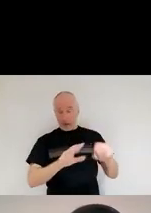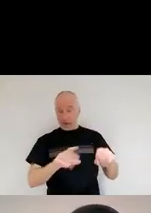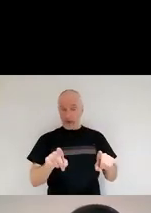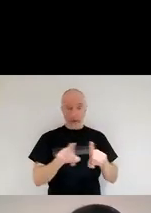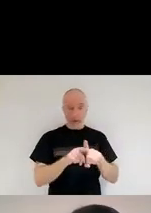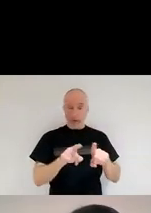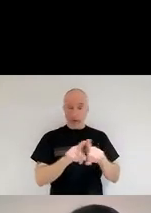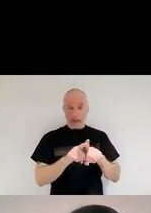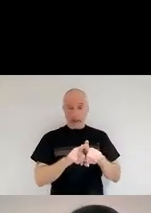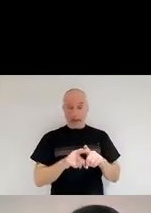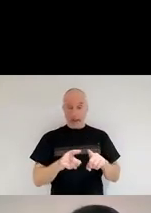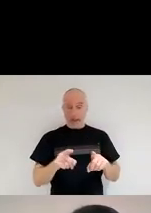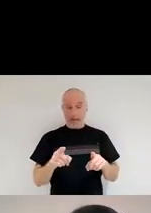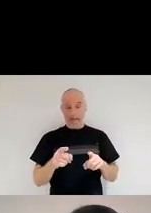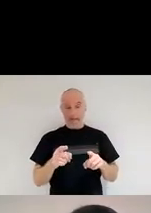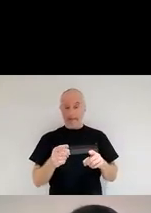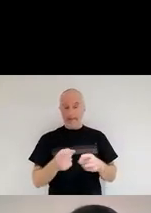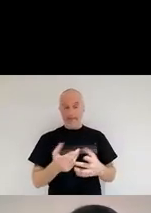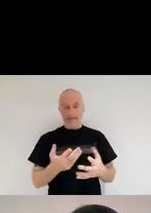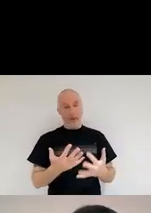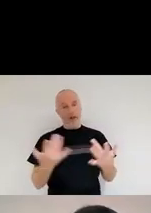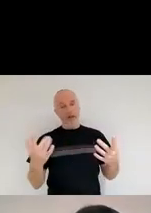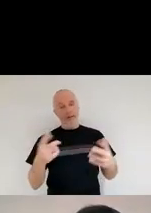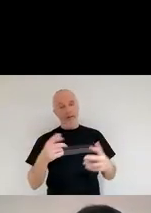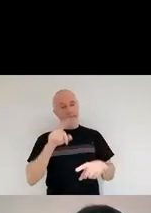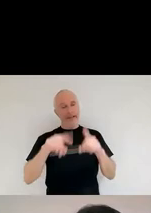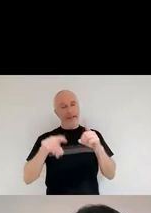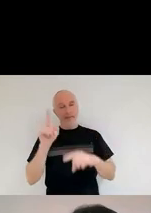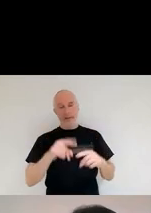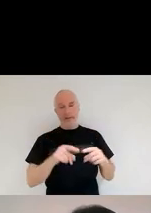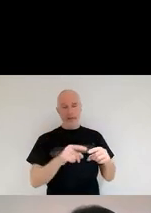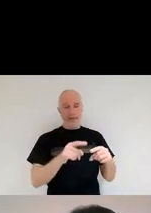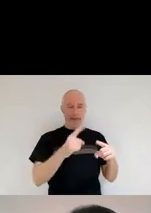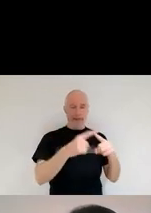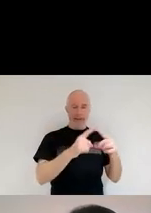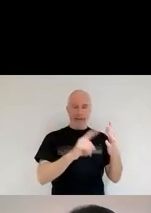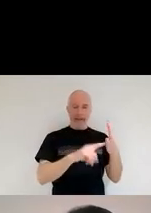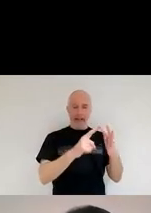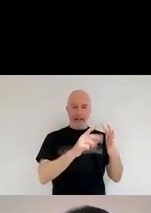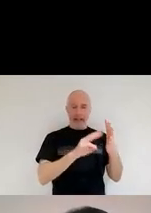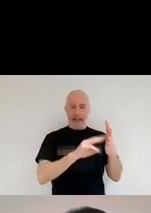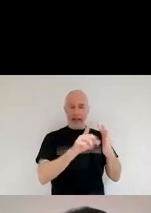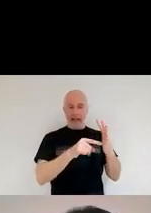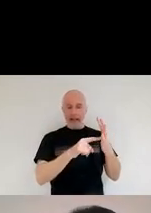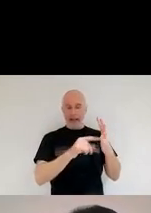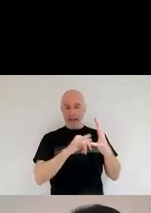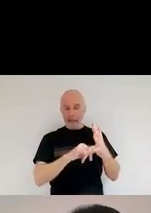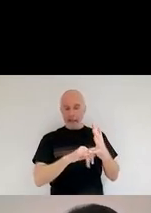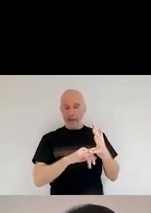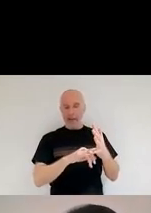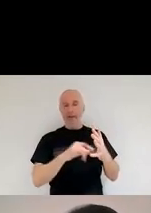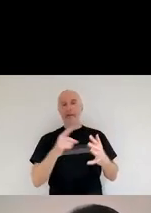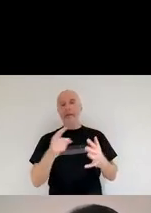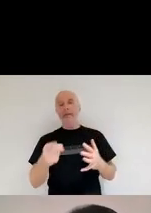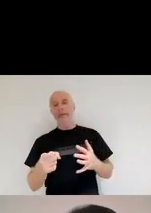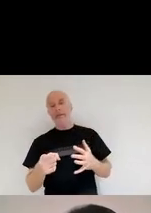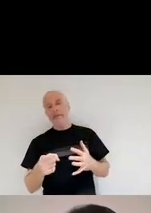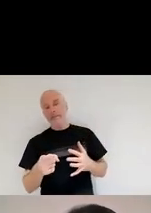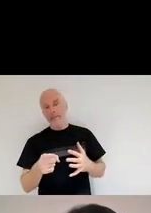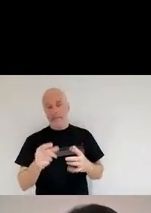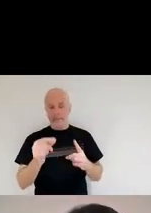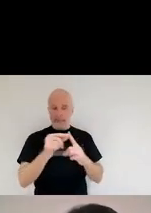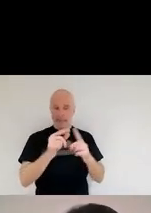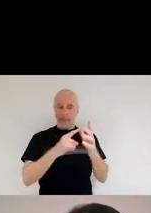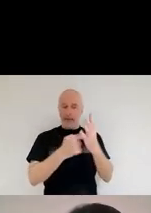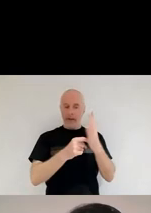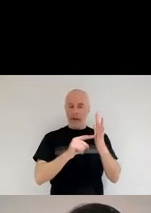factories of elements and molecules. So all those ices, they are able to capture little